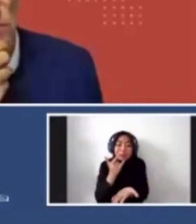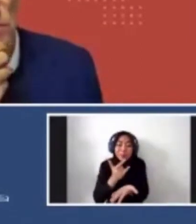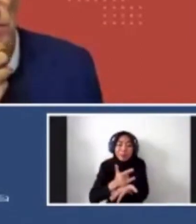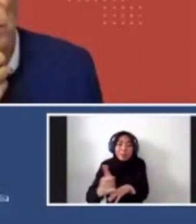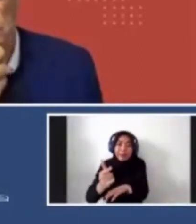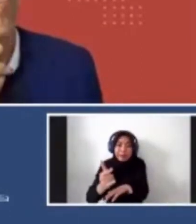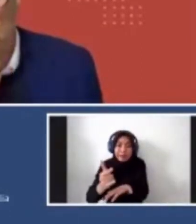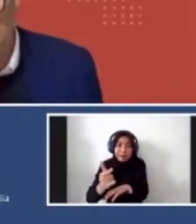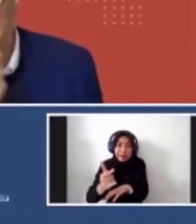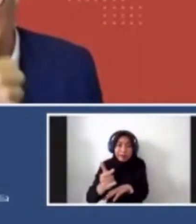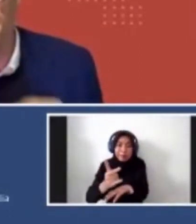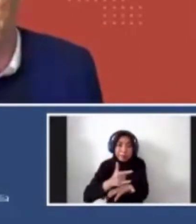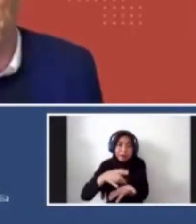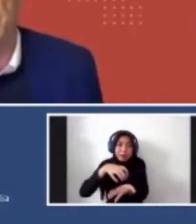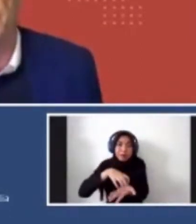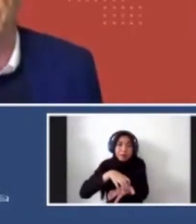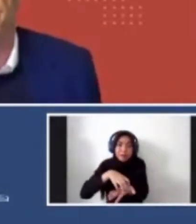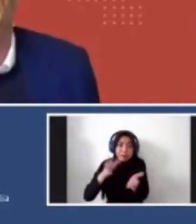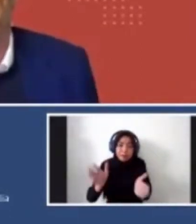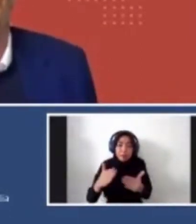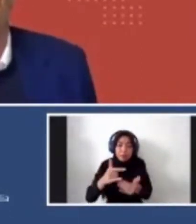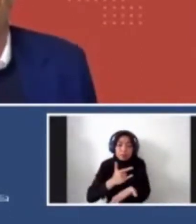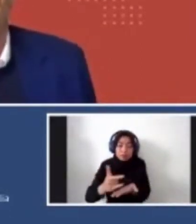physical and, and tangible.